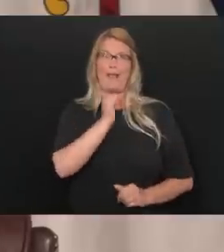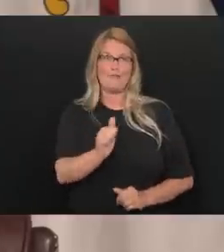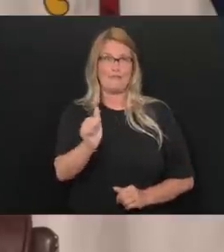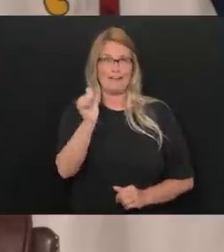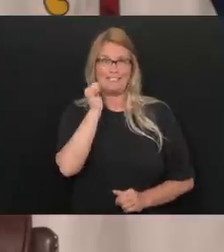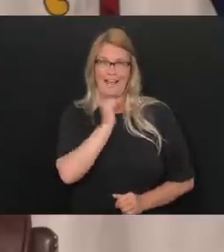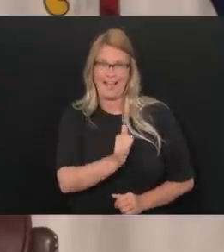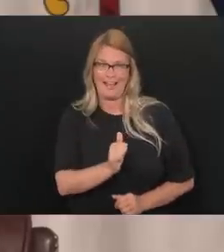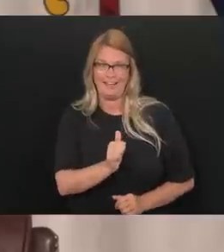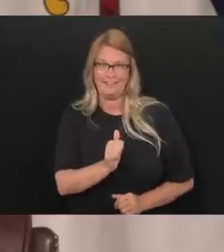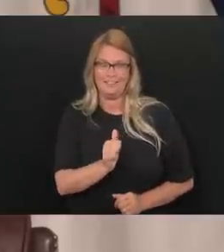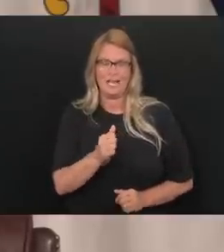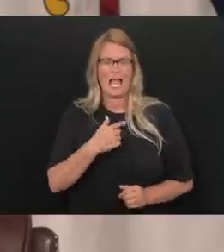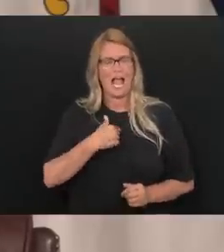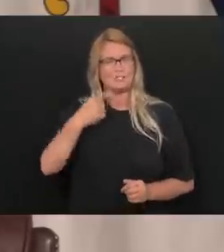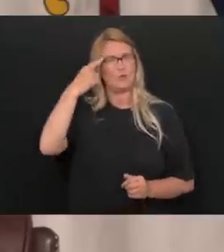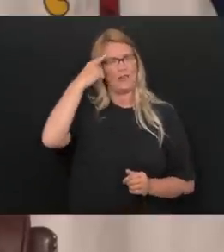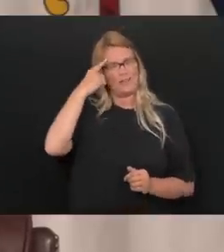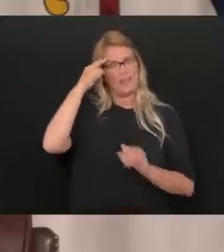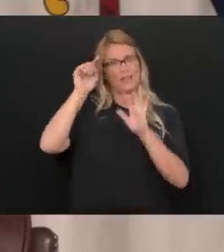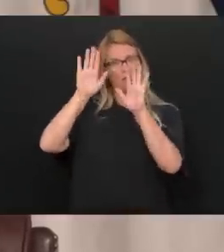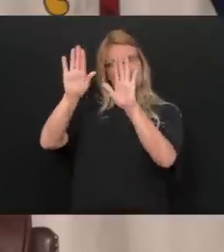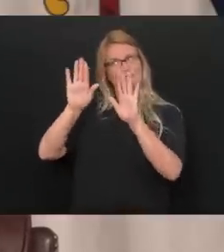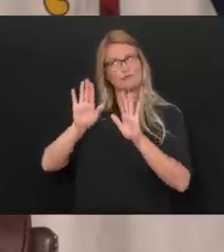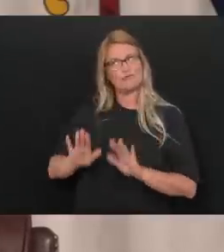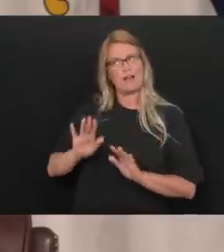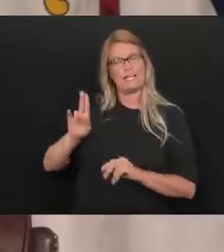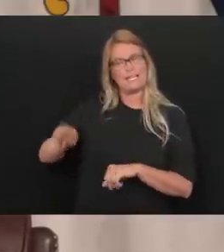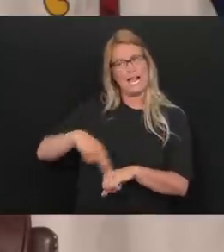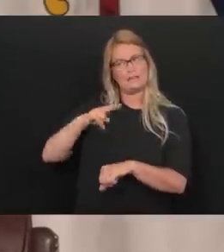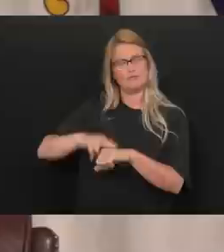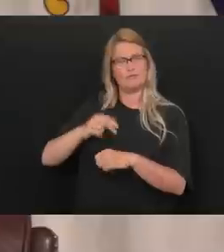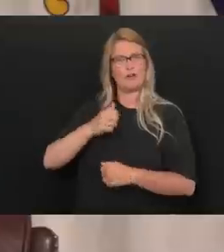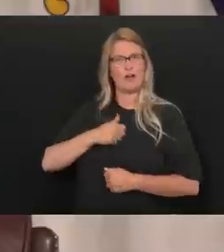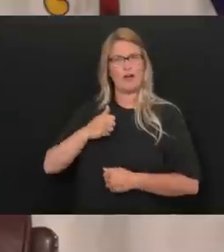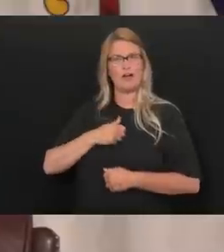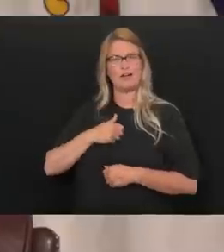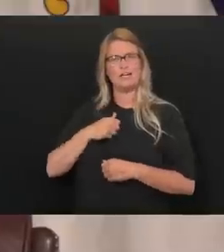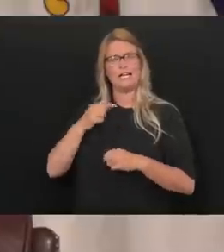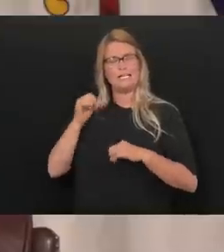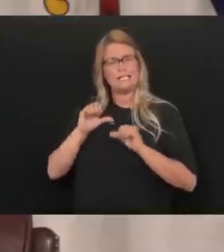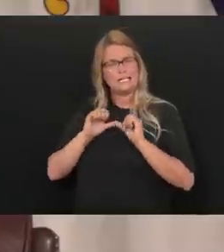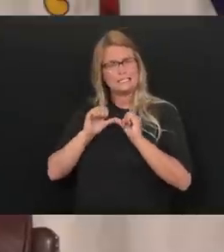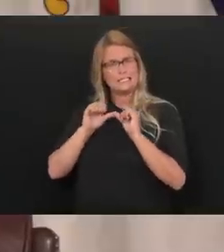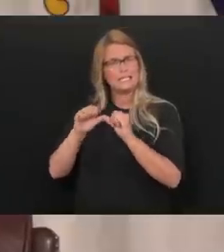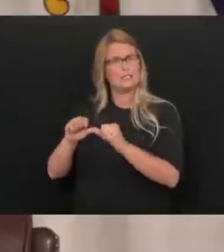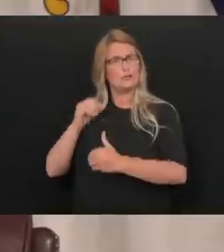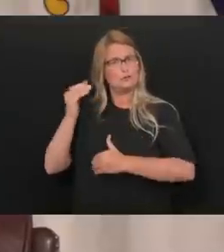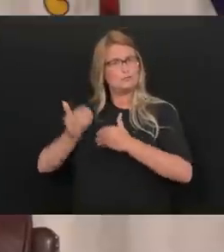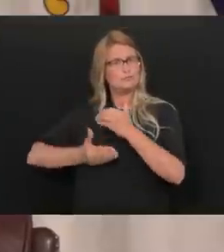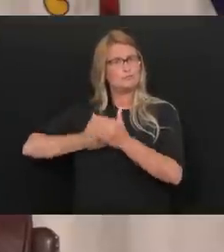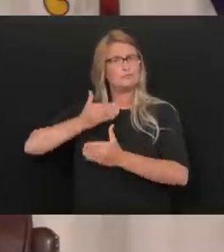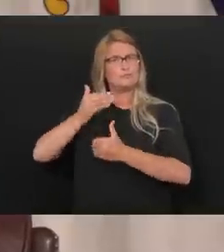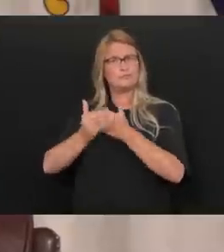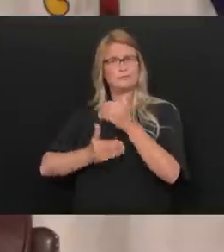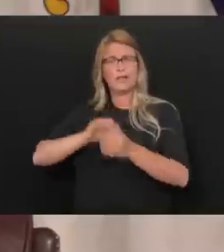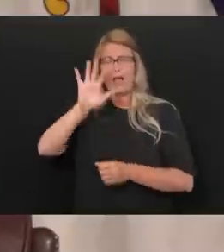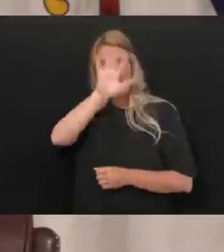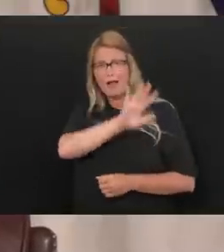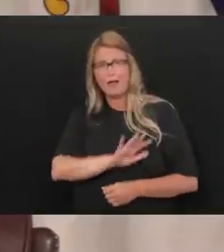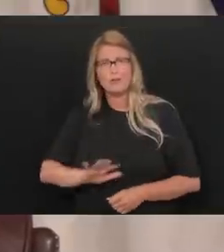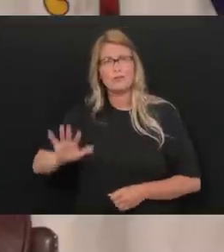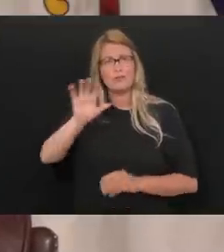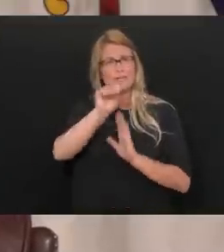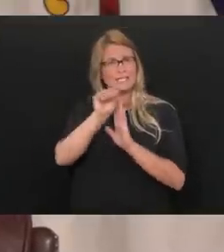just think of the greatness that our guard has done and continues to do all across this state. In fact, all across this